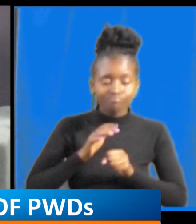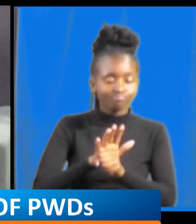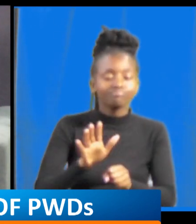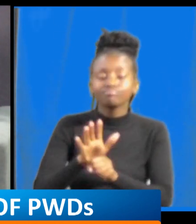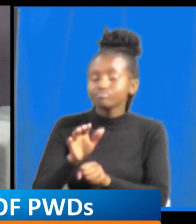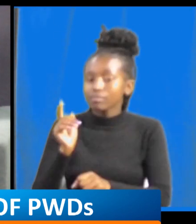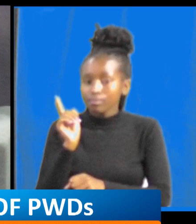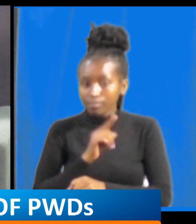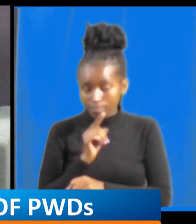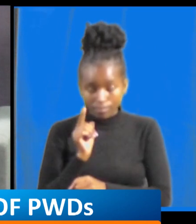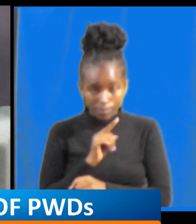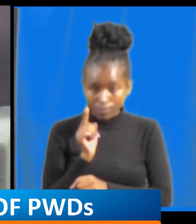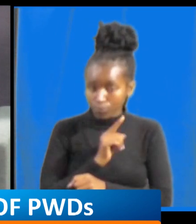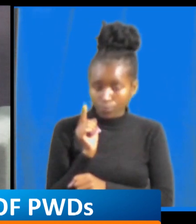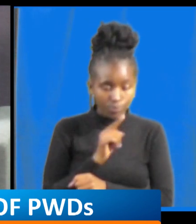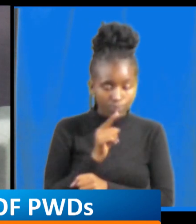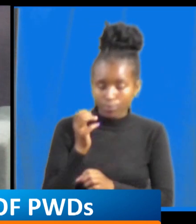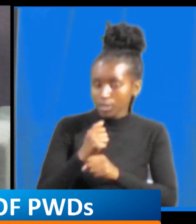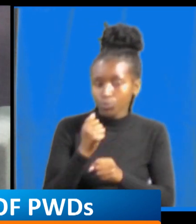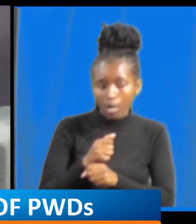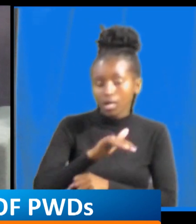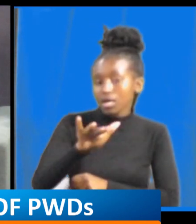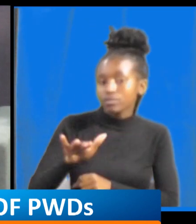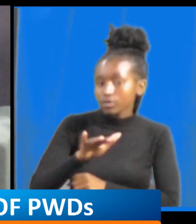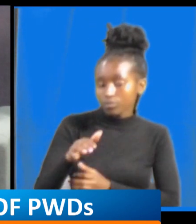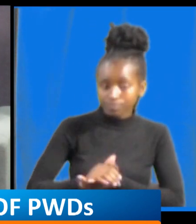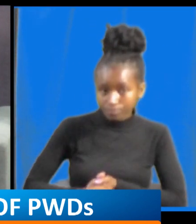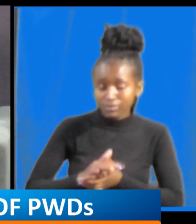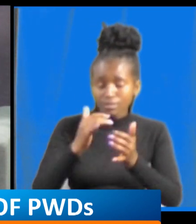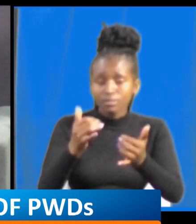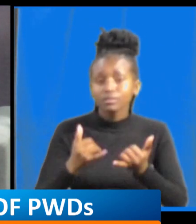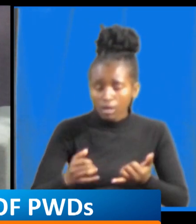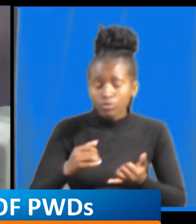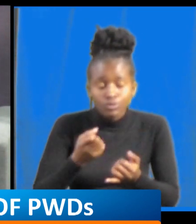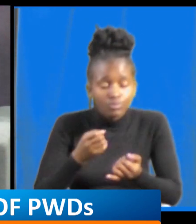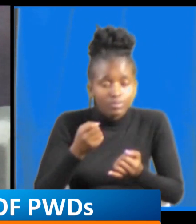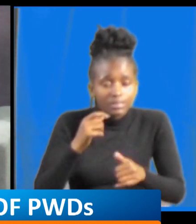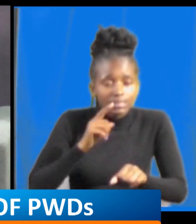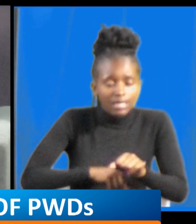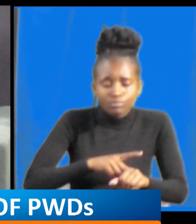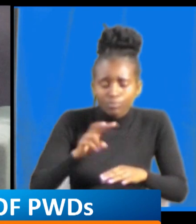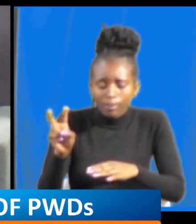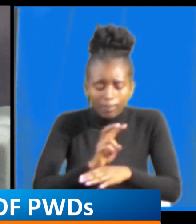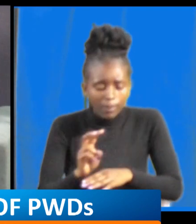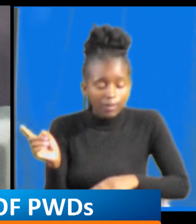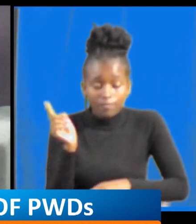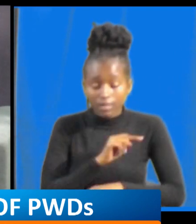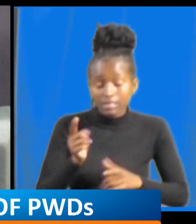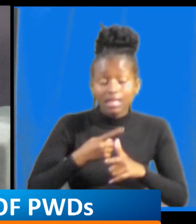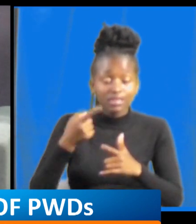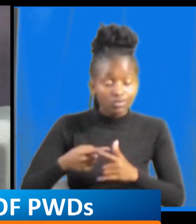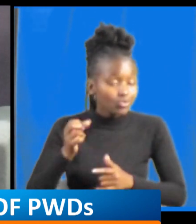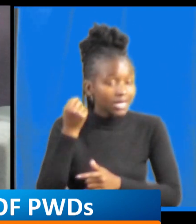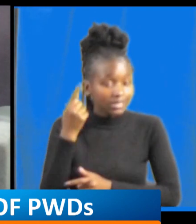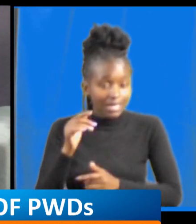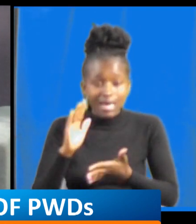we found out that some of the the environment in the companies are not friendly and